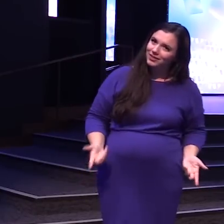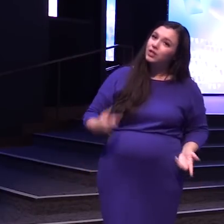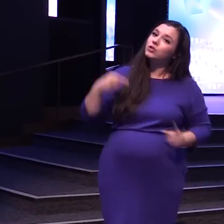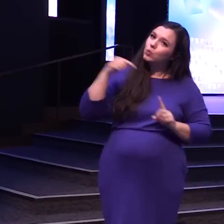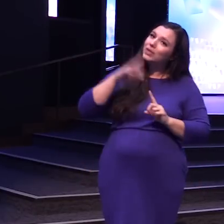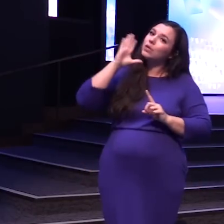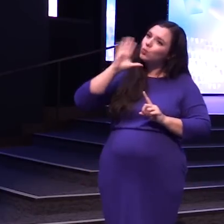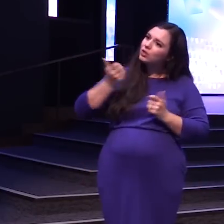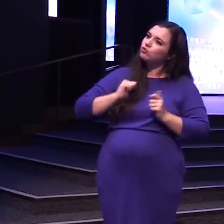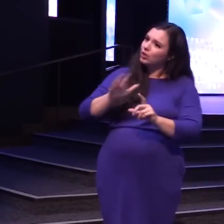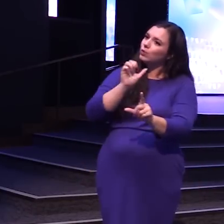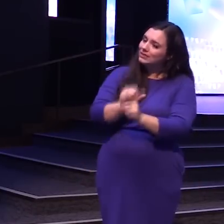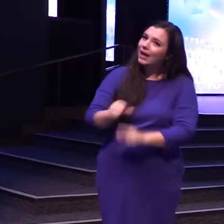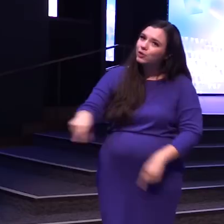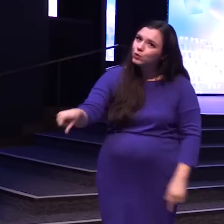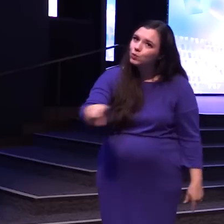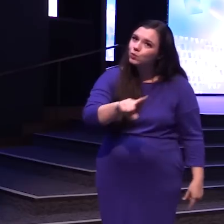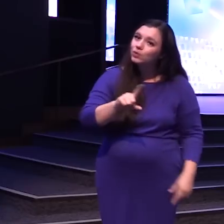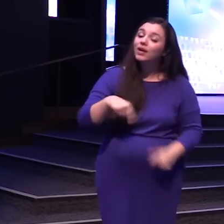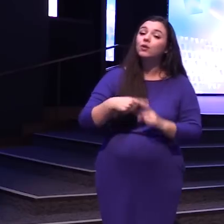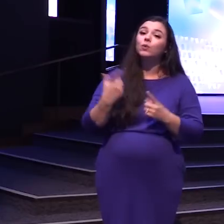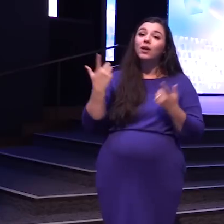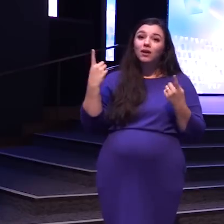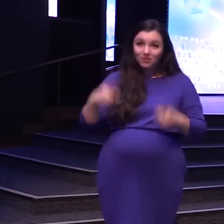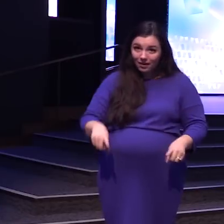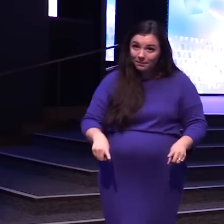So he Will come For you And when He does